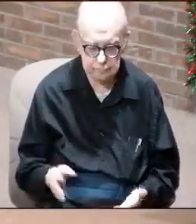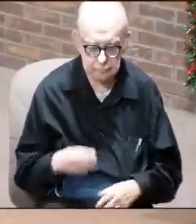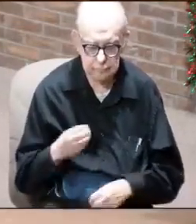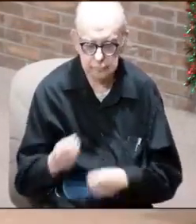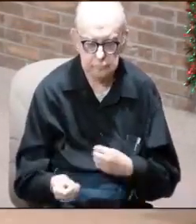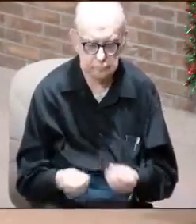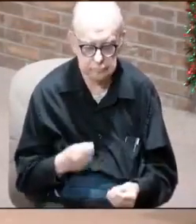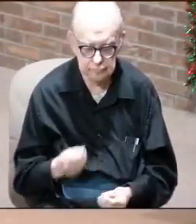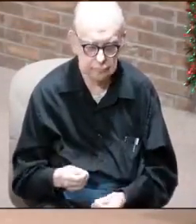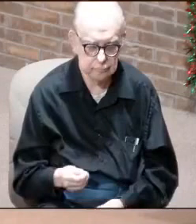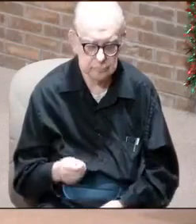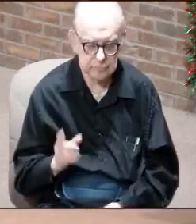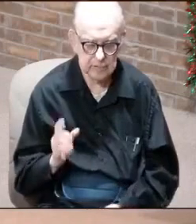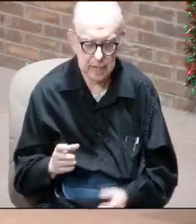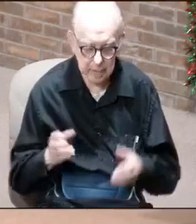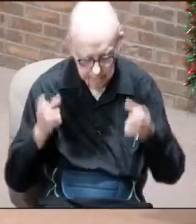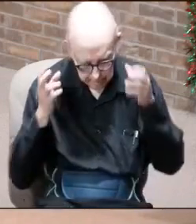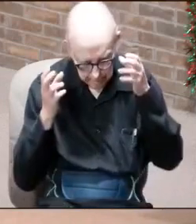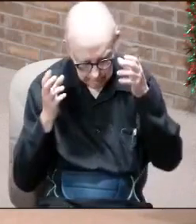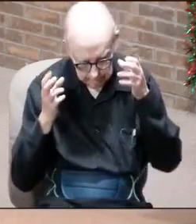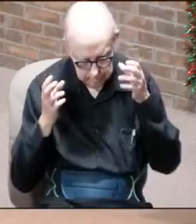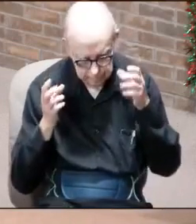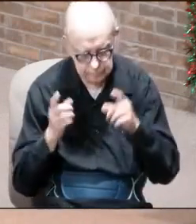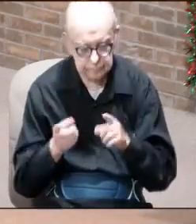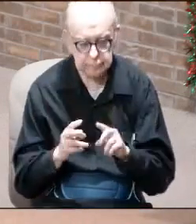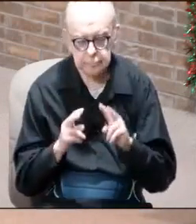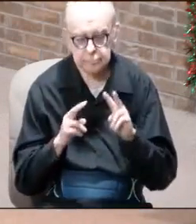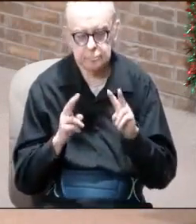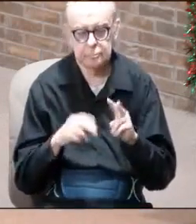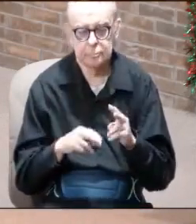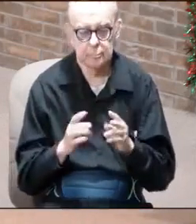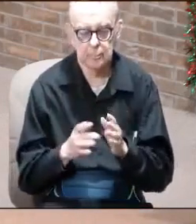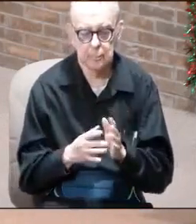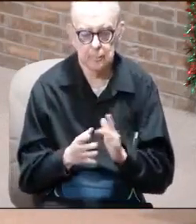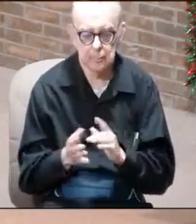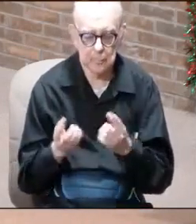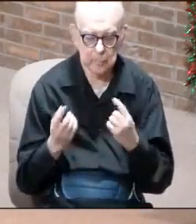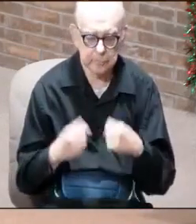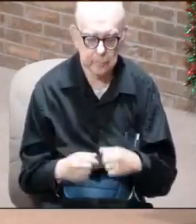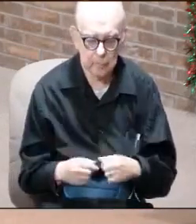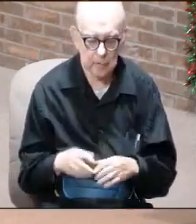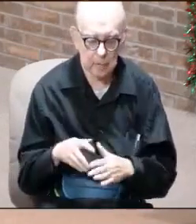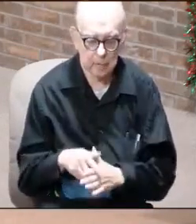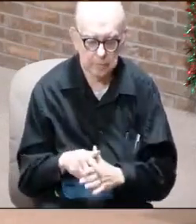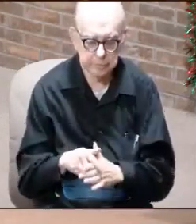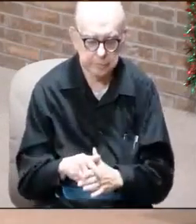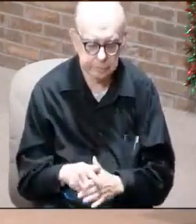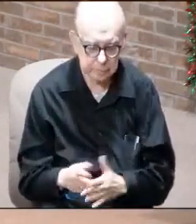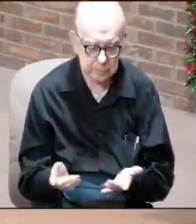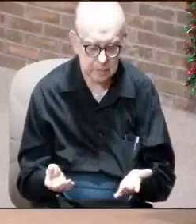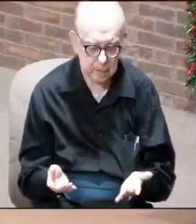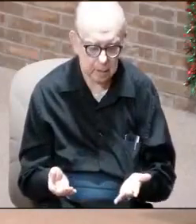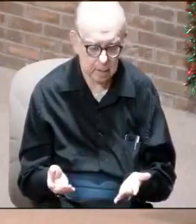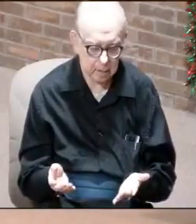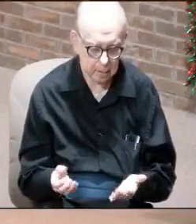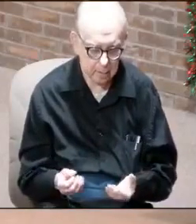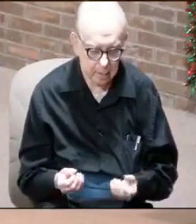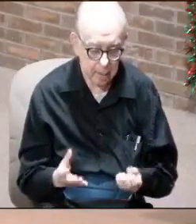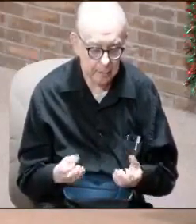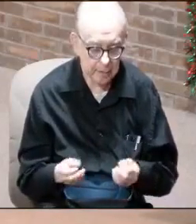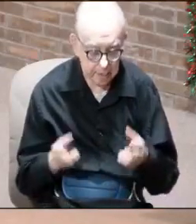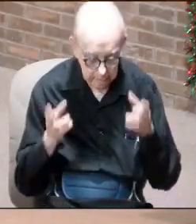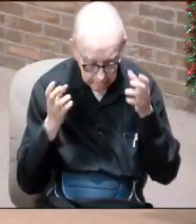was given a crown. But when you read about Jesus coming on the horse, he said he had many